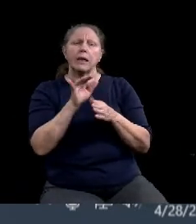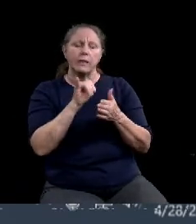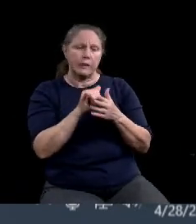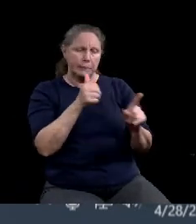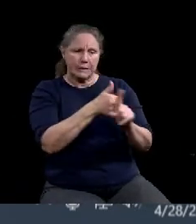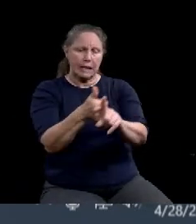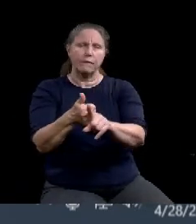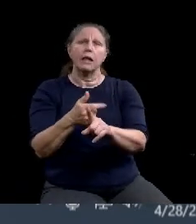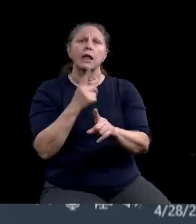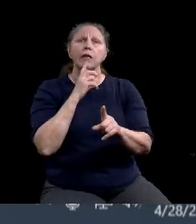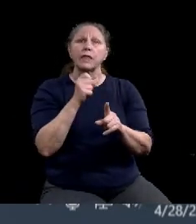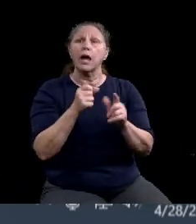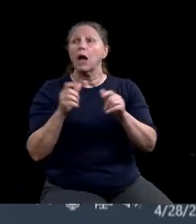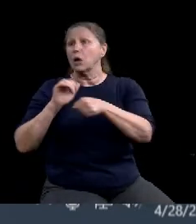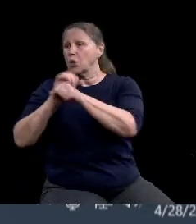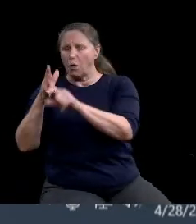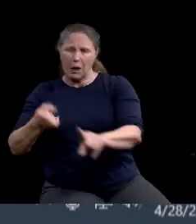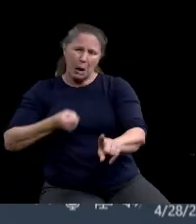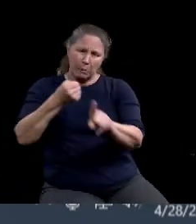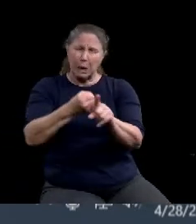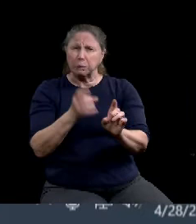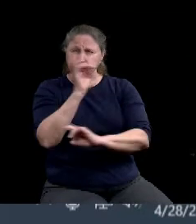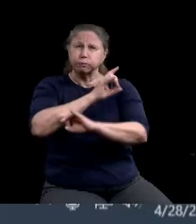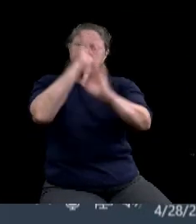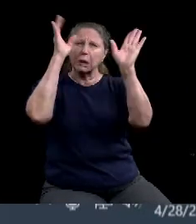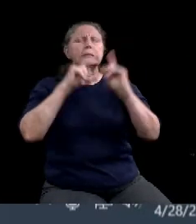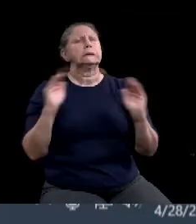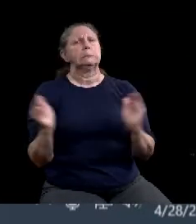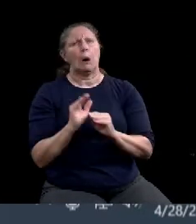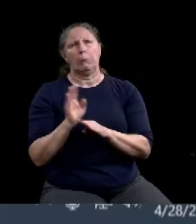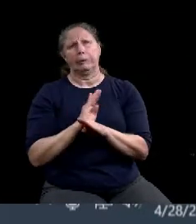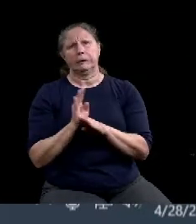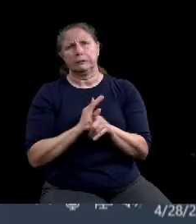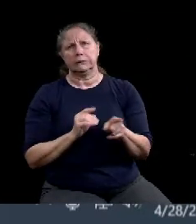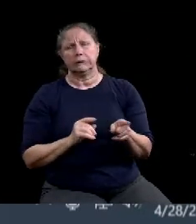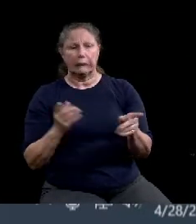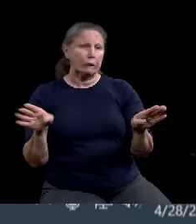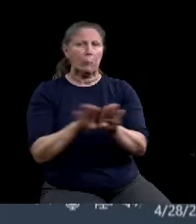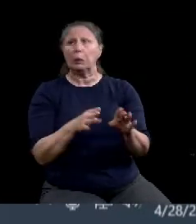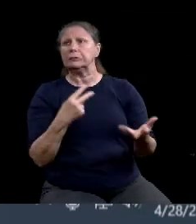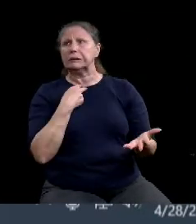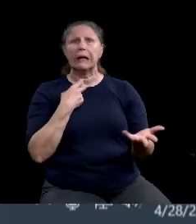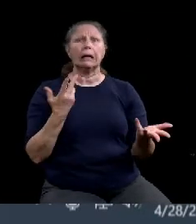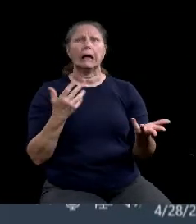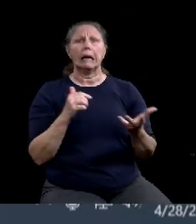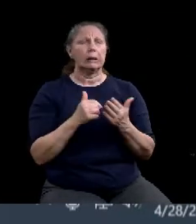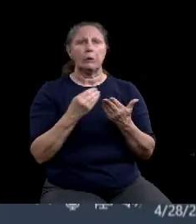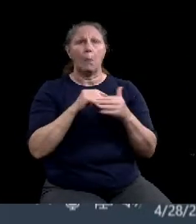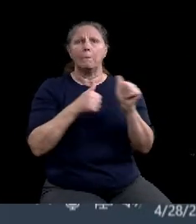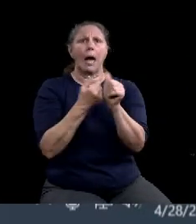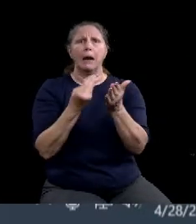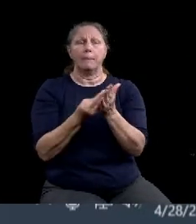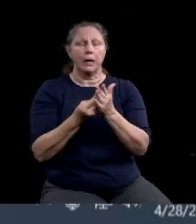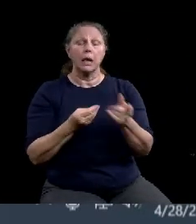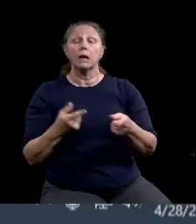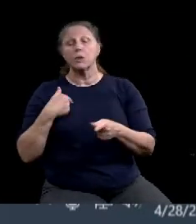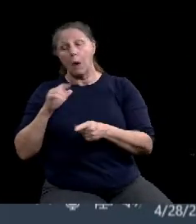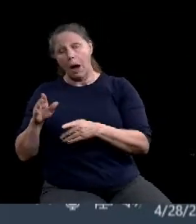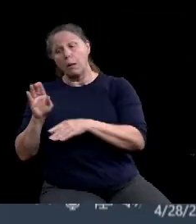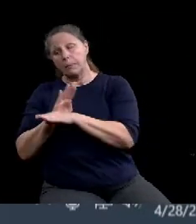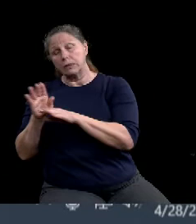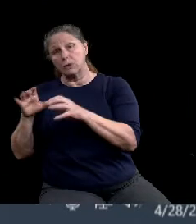businesses and, um, the, uh, and, and our business working group chaired by council member Holmes and, um, Sarah Roberts.